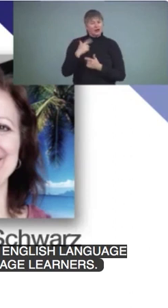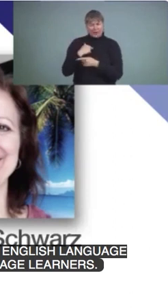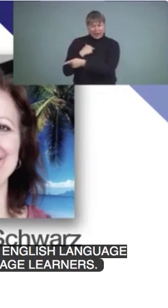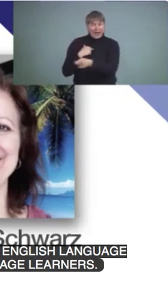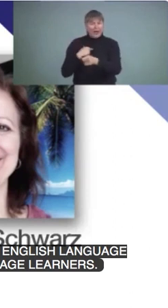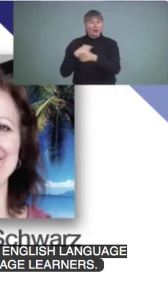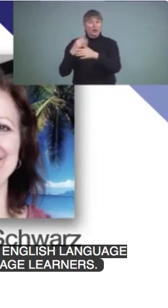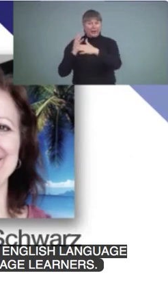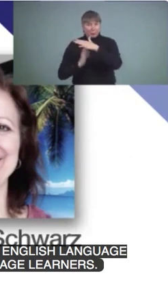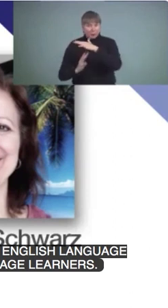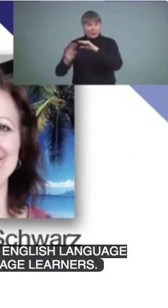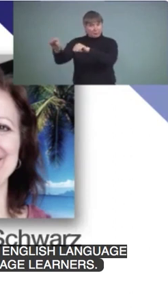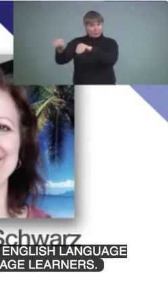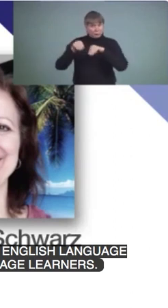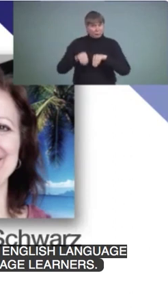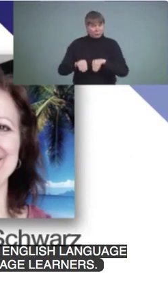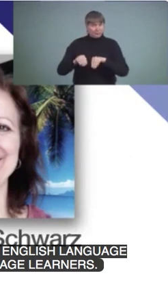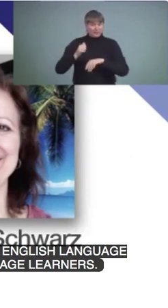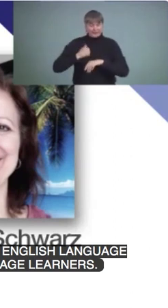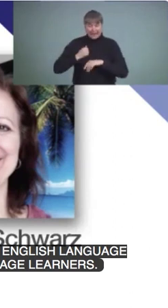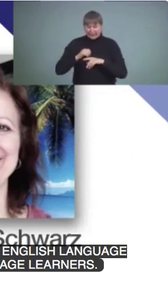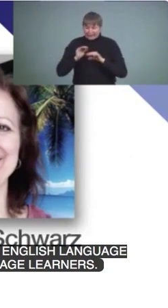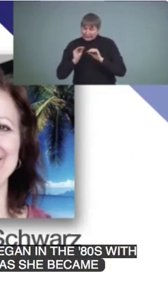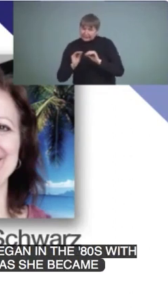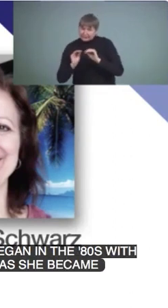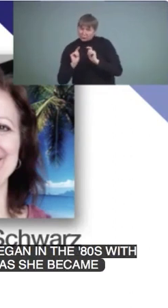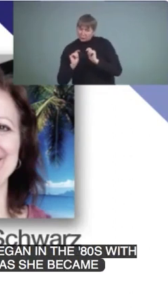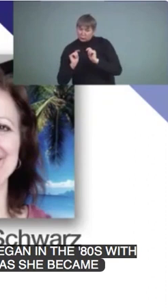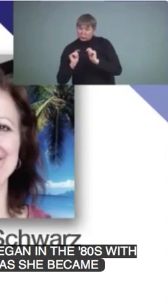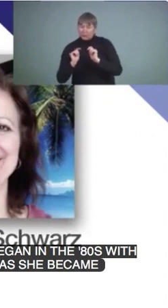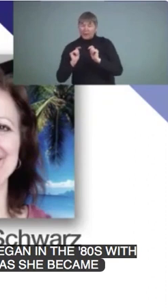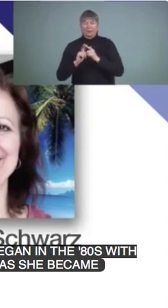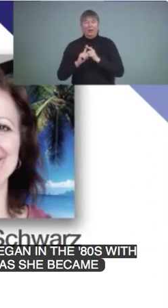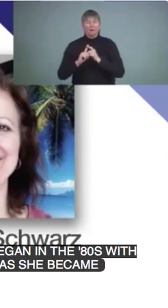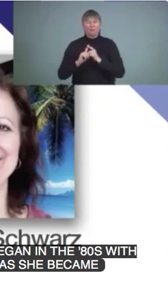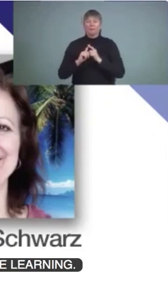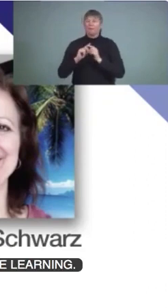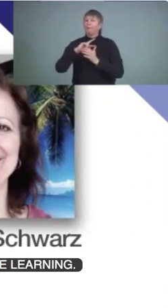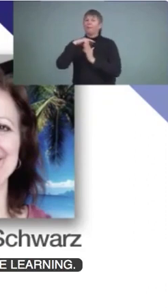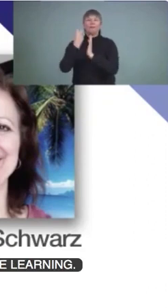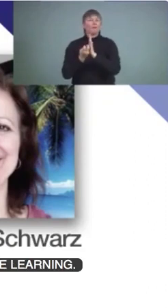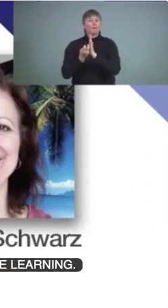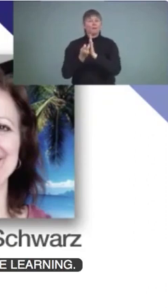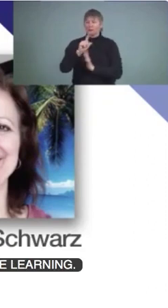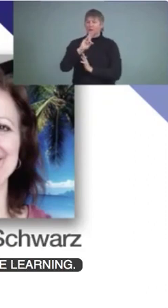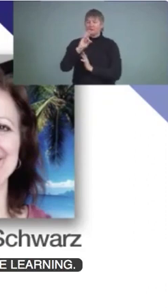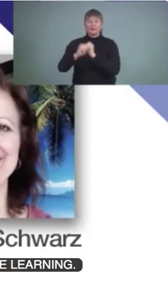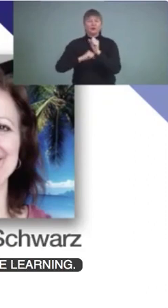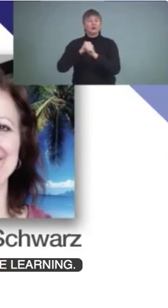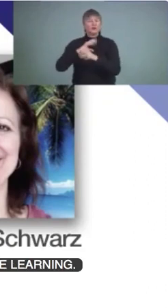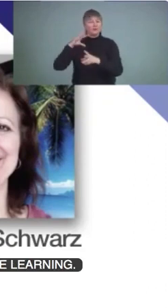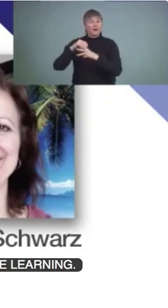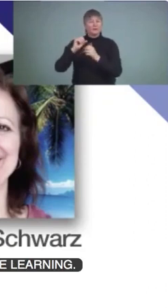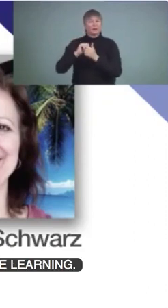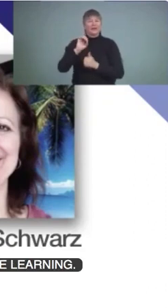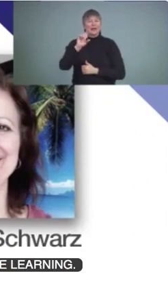and as she became completely hooked into the second language learning. Within her 27 years with Edmonton Public as a